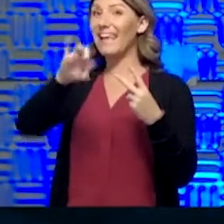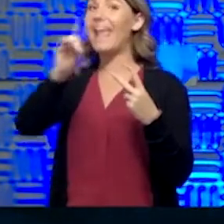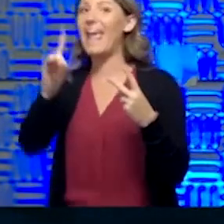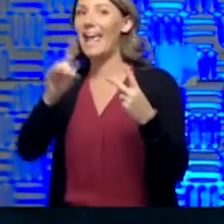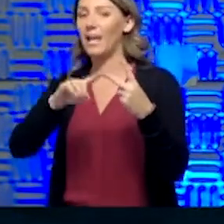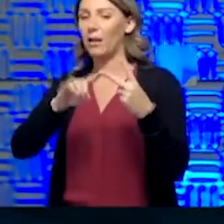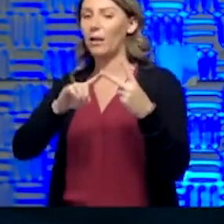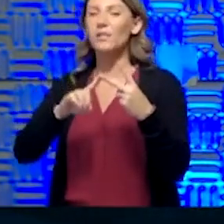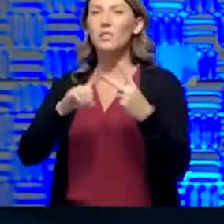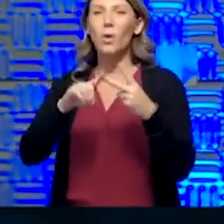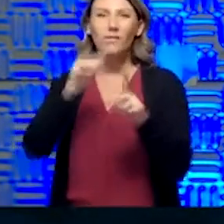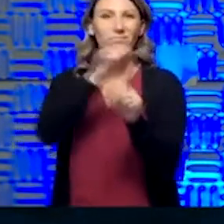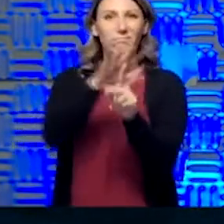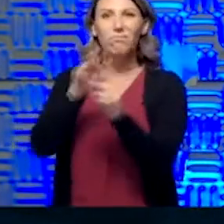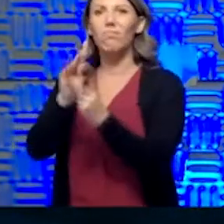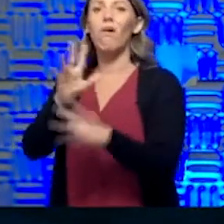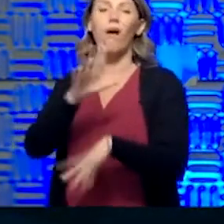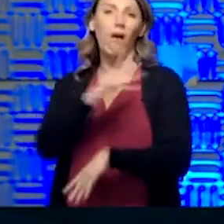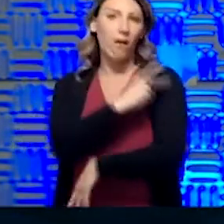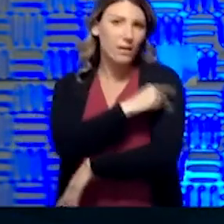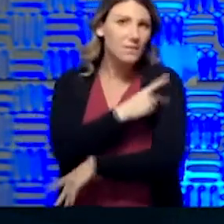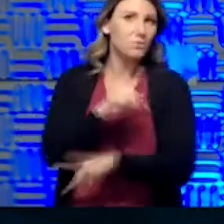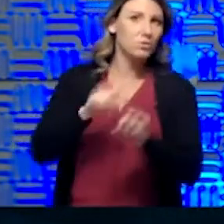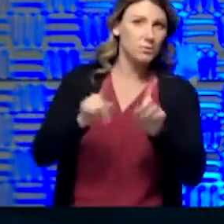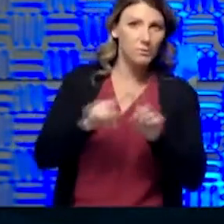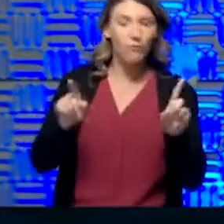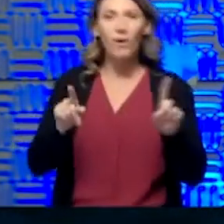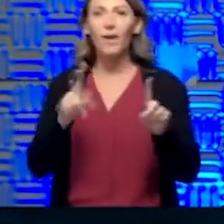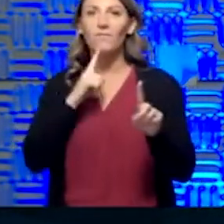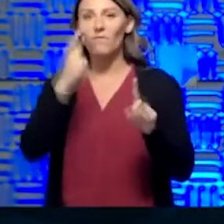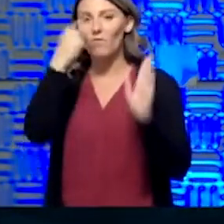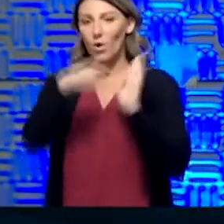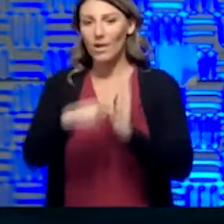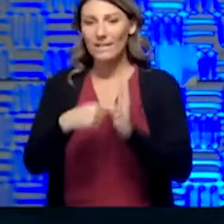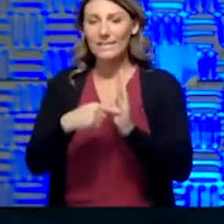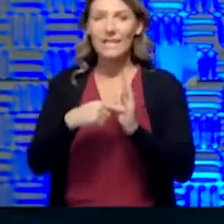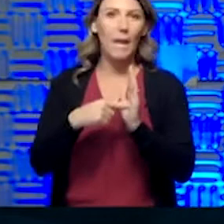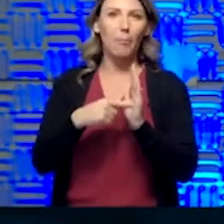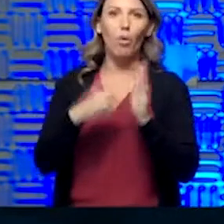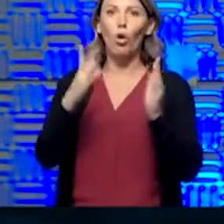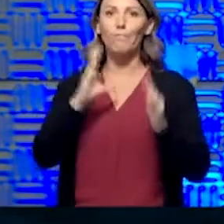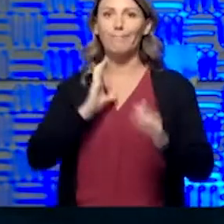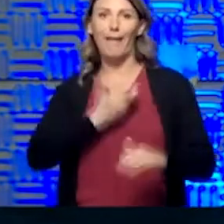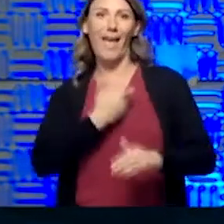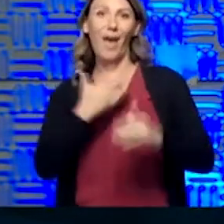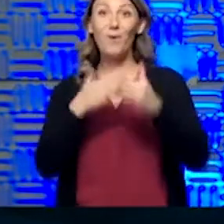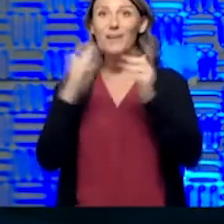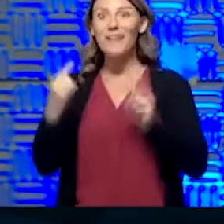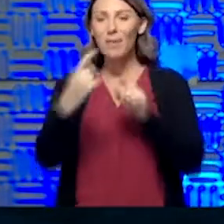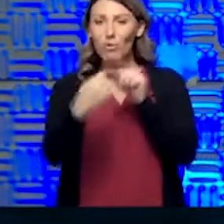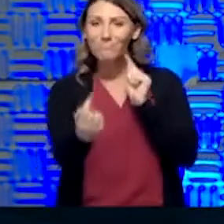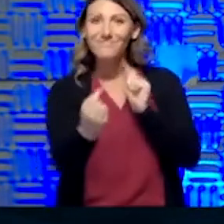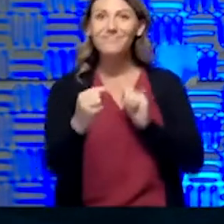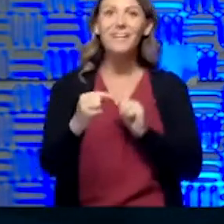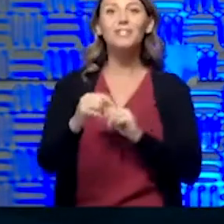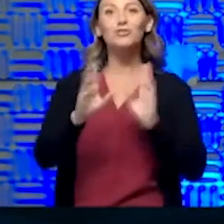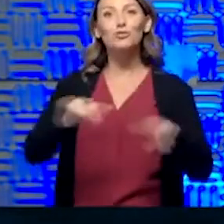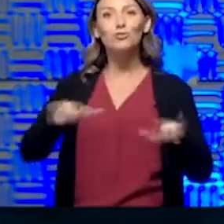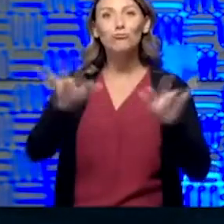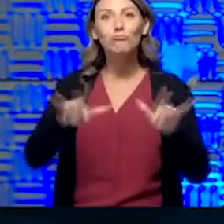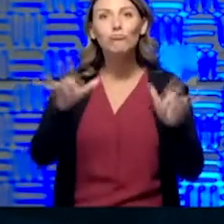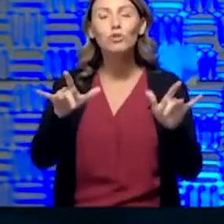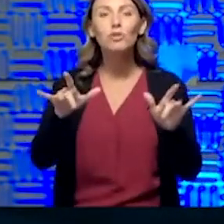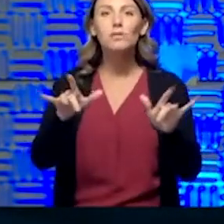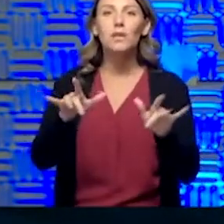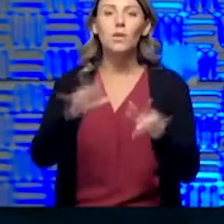And, for example, the neighbor down the street, Children's Mercy would qualify in a much better way under Medicaid,